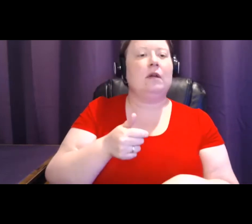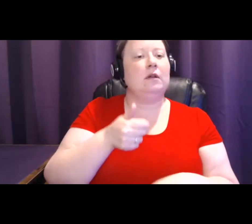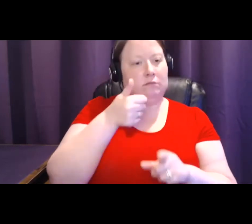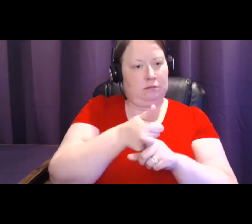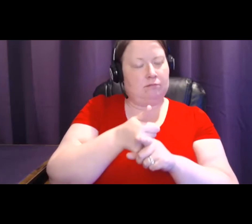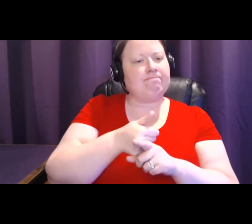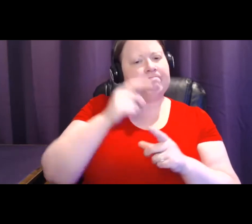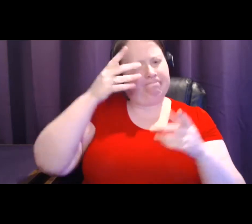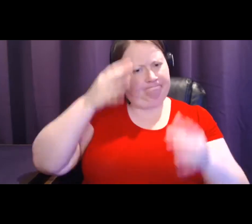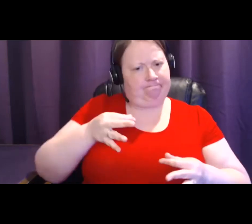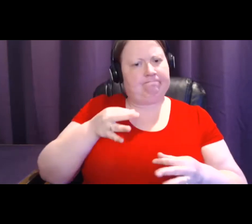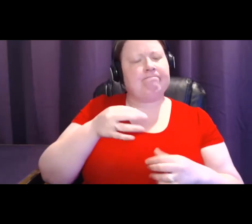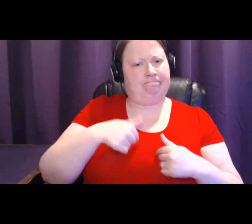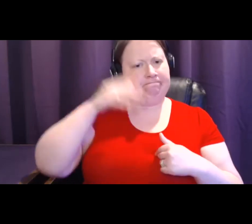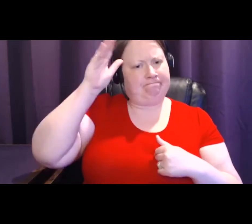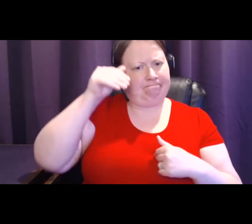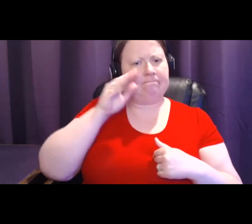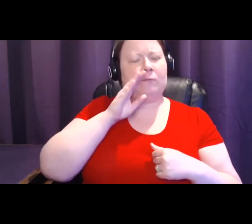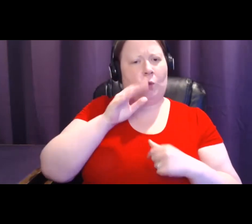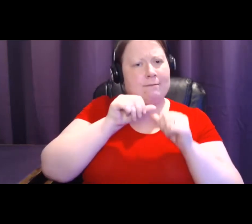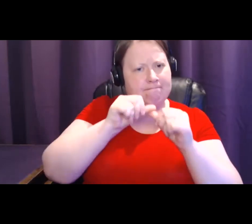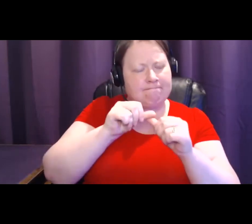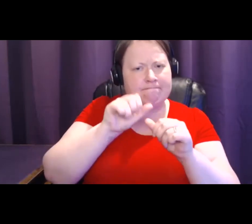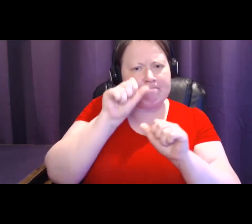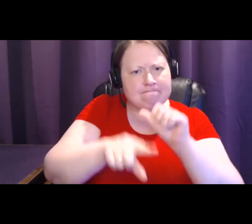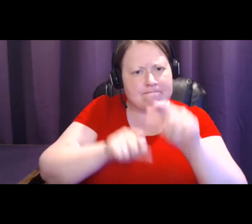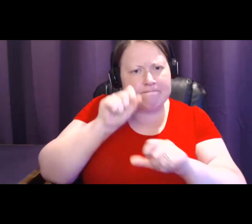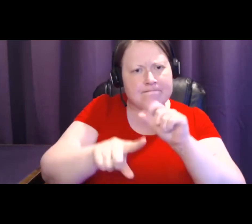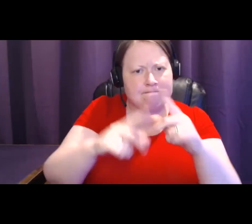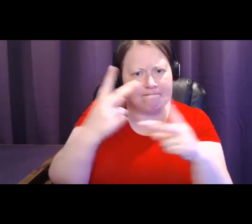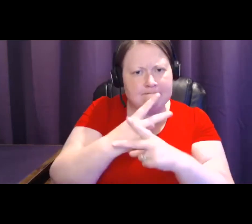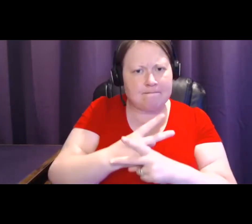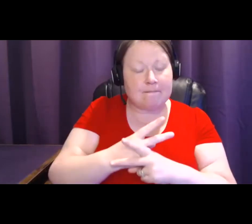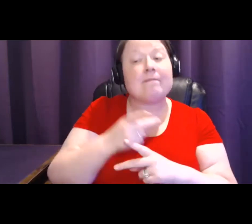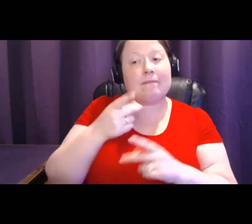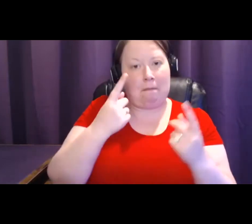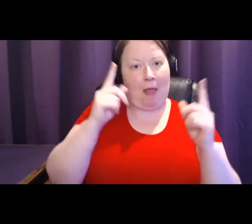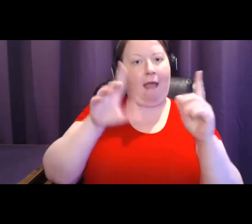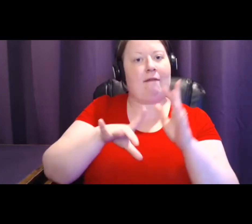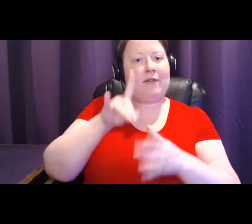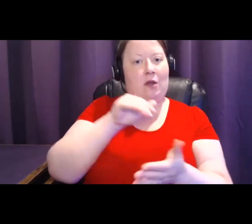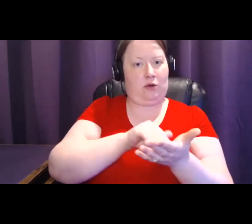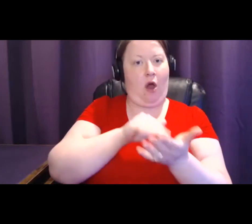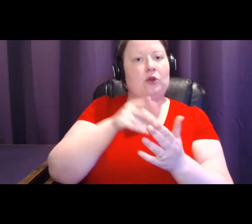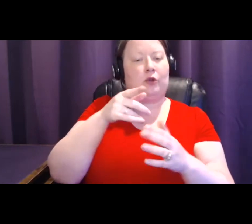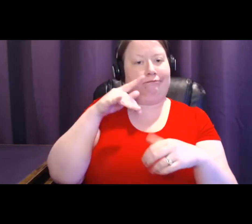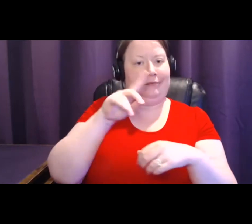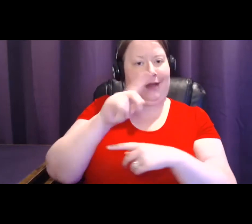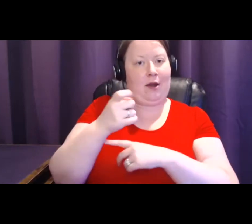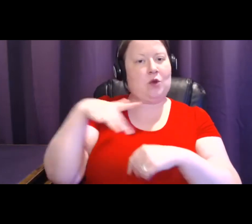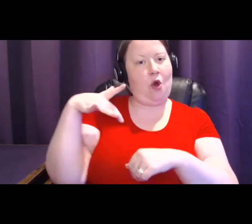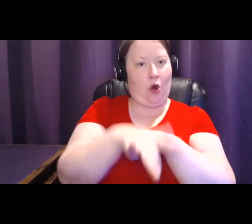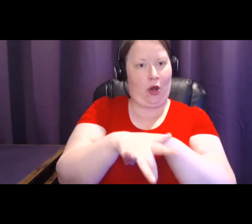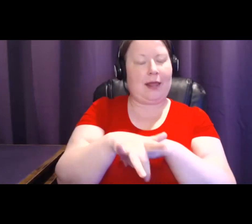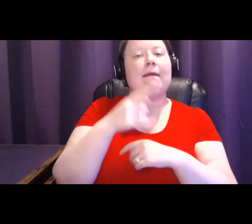doctor who diagnosed her breast cancer at a very early stage, and today she is cancer free. Stories from